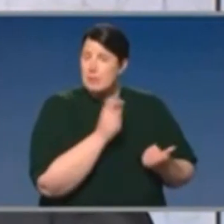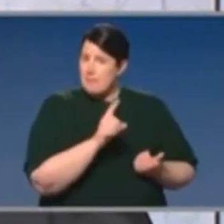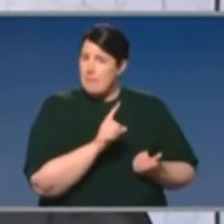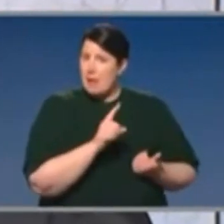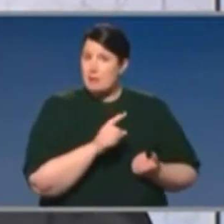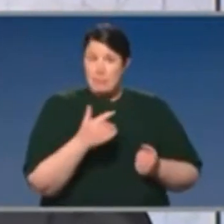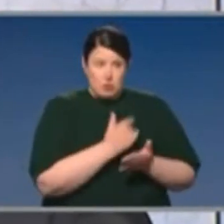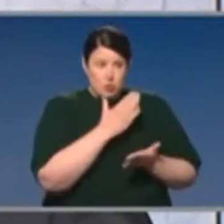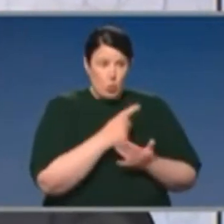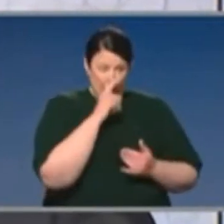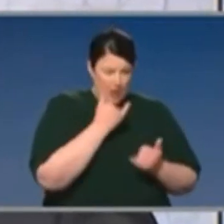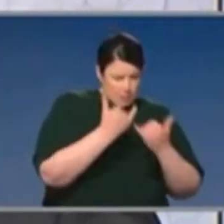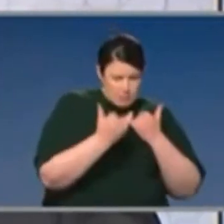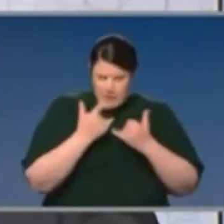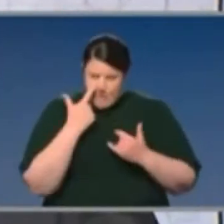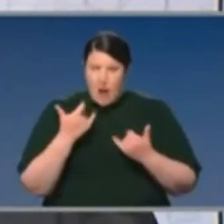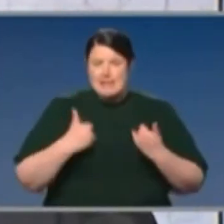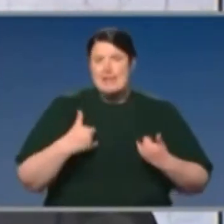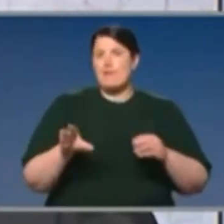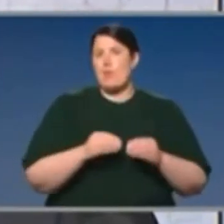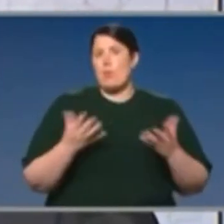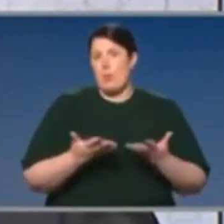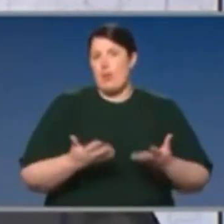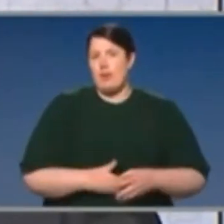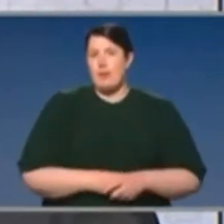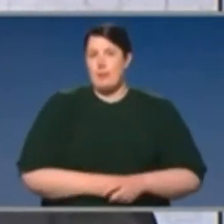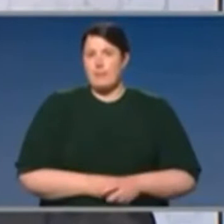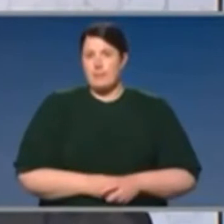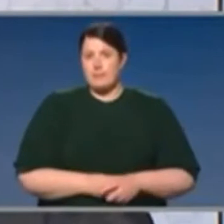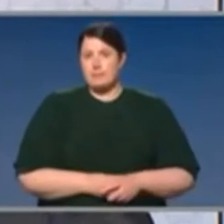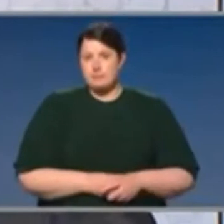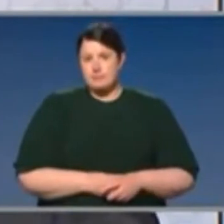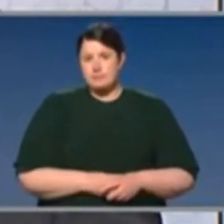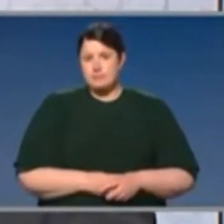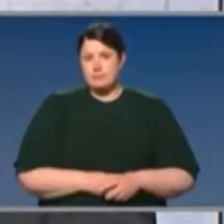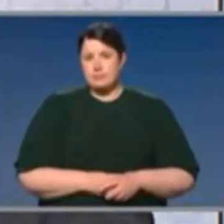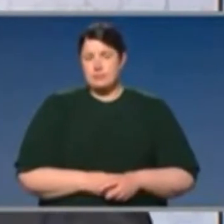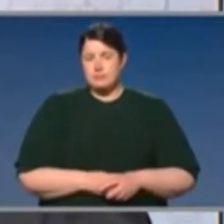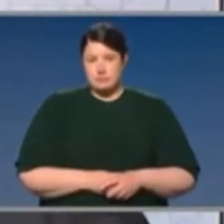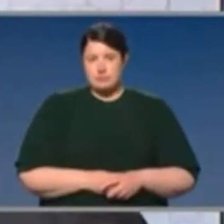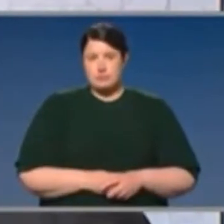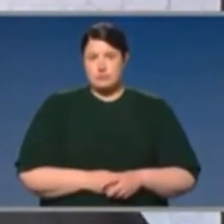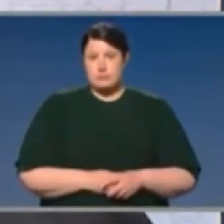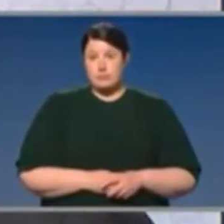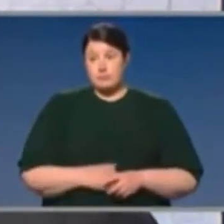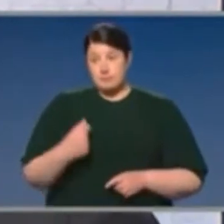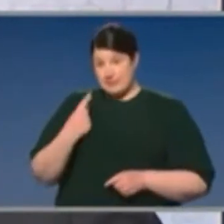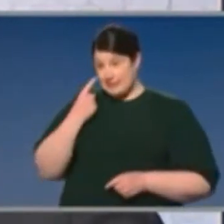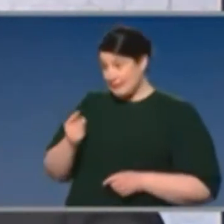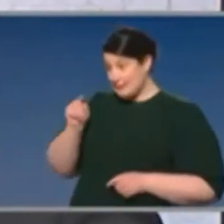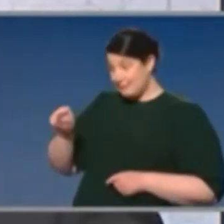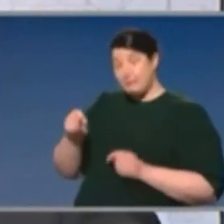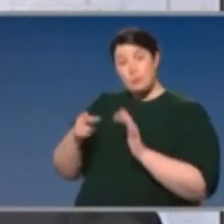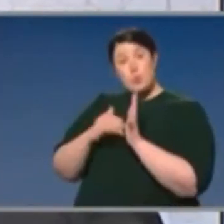that the tracing capability will be able to move quickly. Now, my observation is more a positive one about what I know is occurring in New South